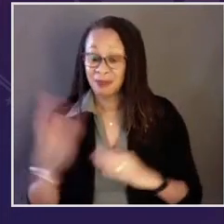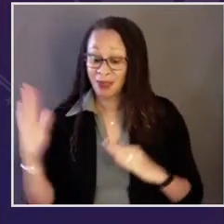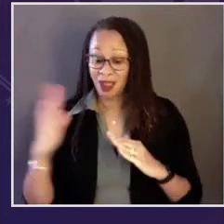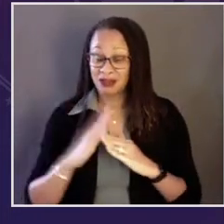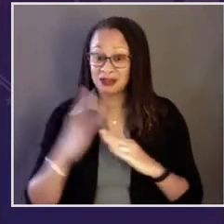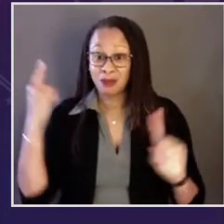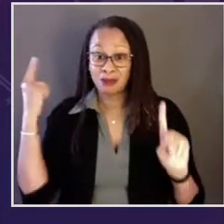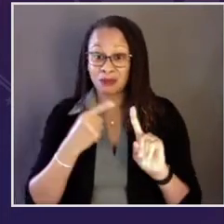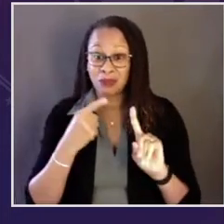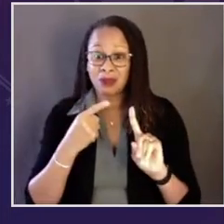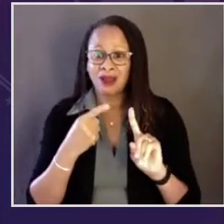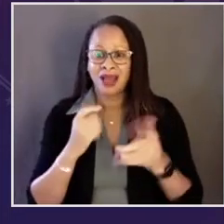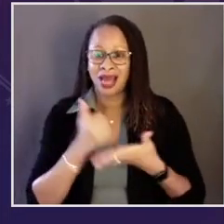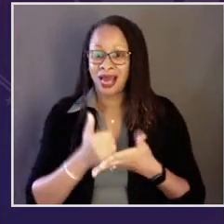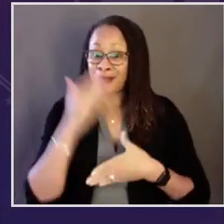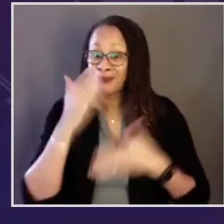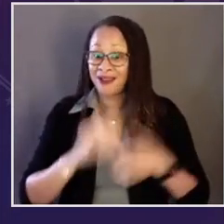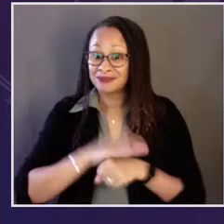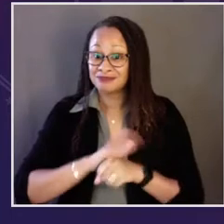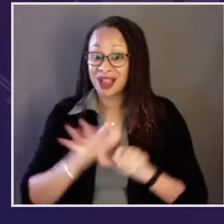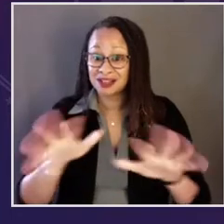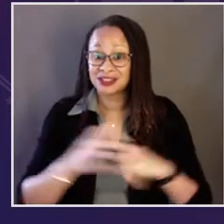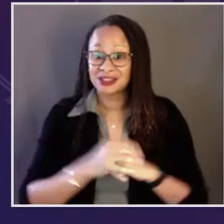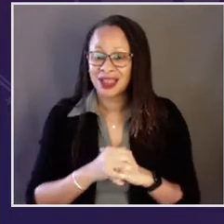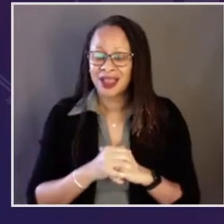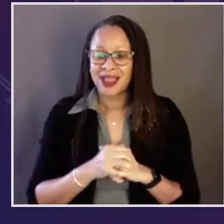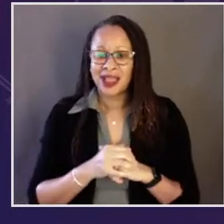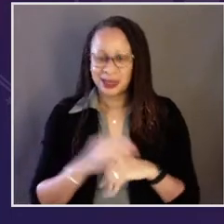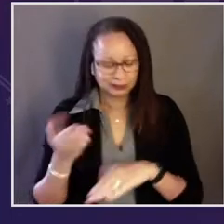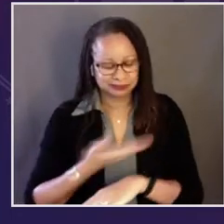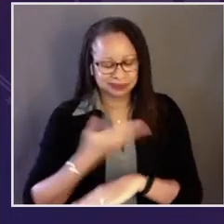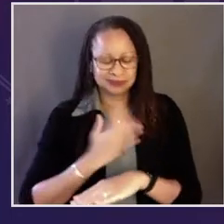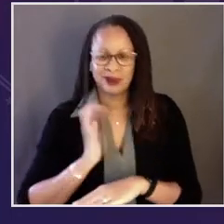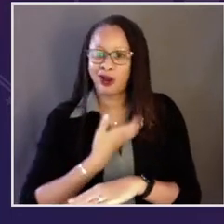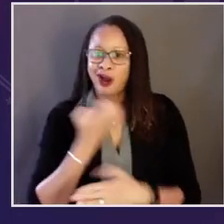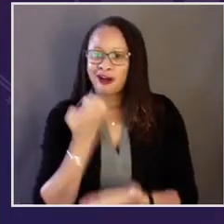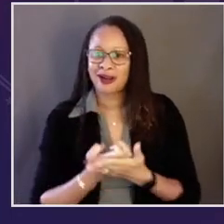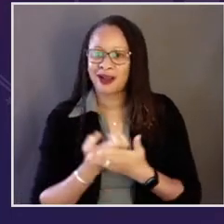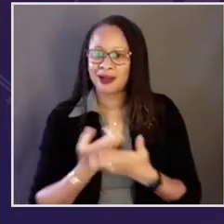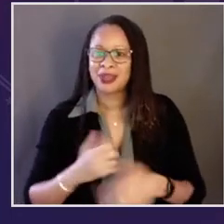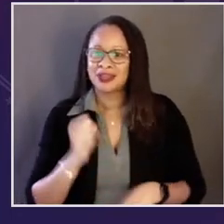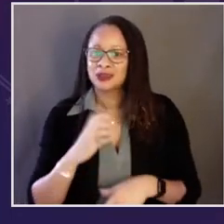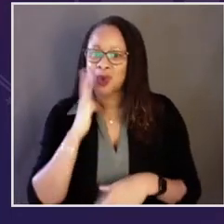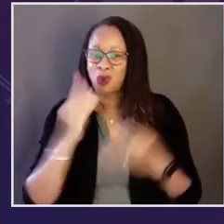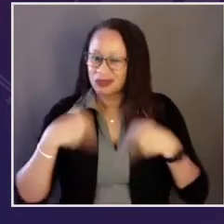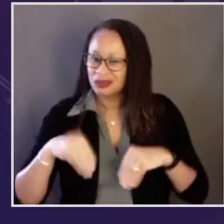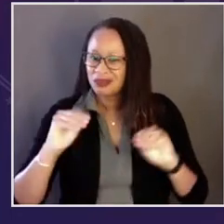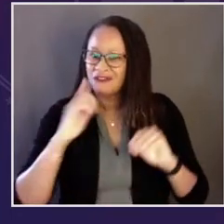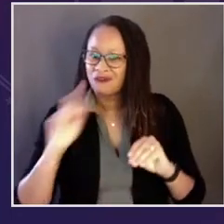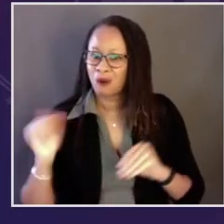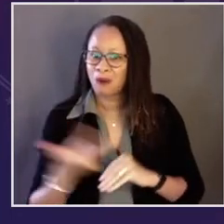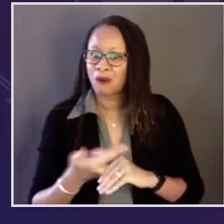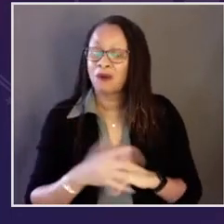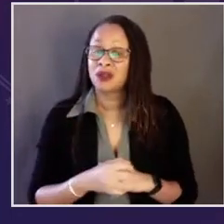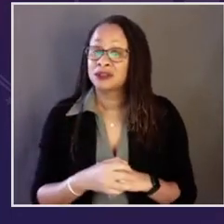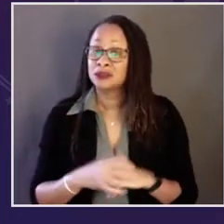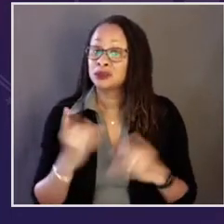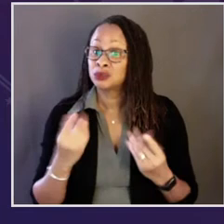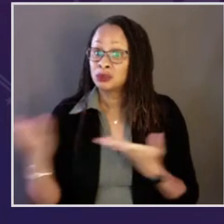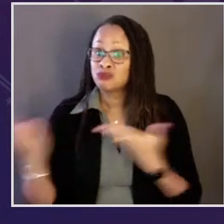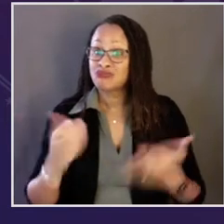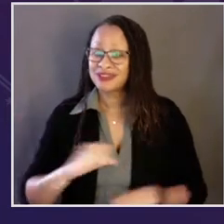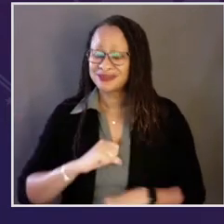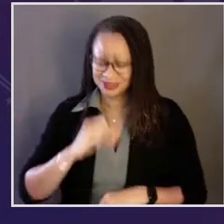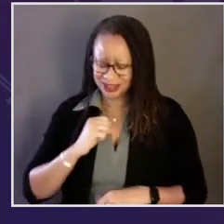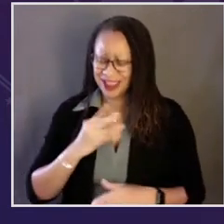to get hard stuff done. Our top priorities will be to help end the pandemic and revitalize the economy